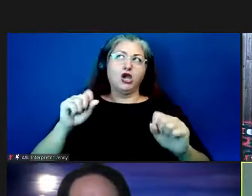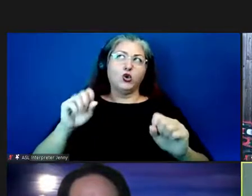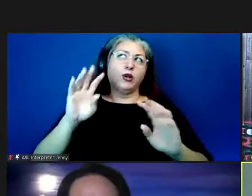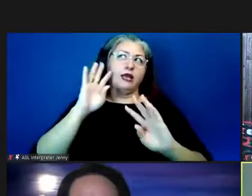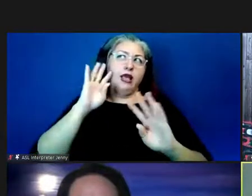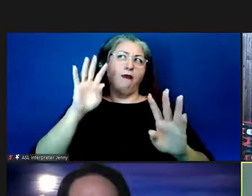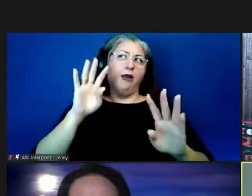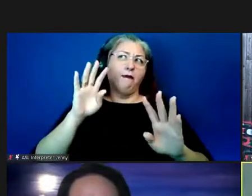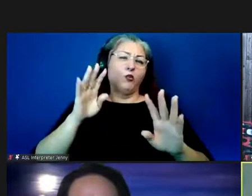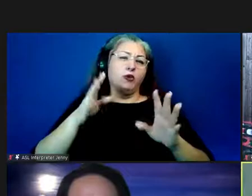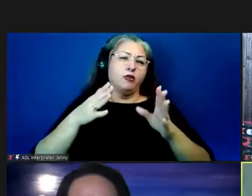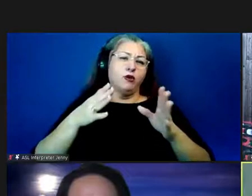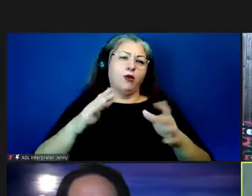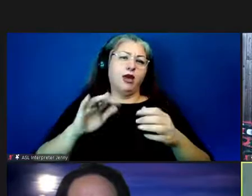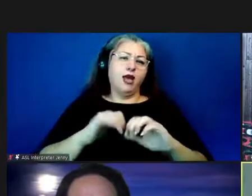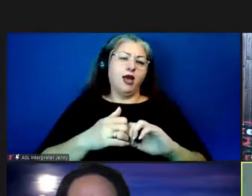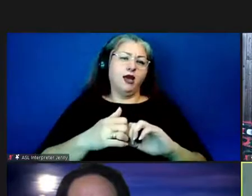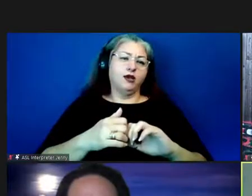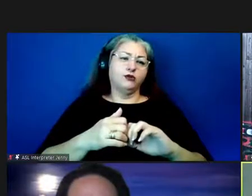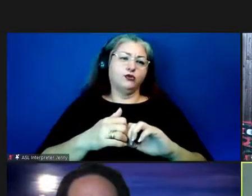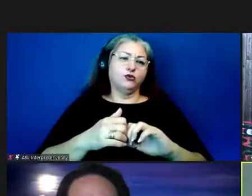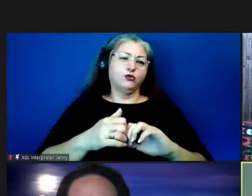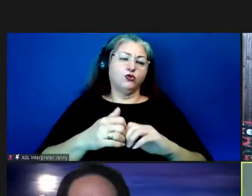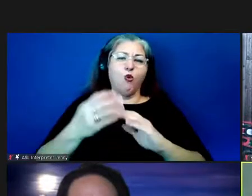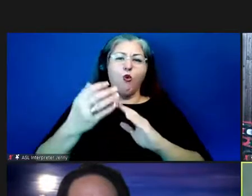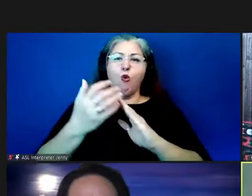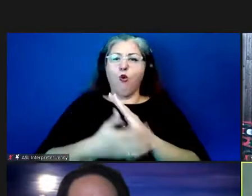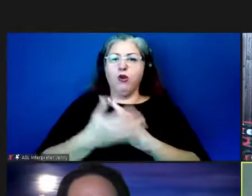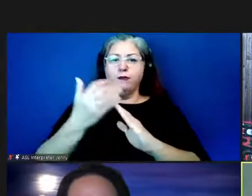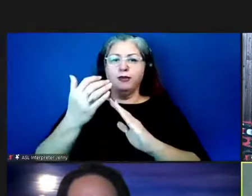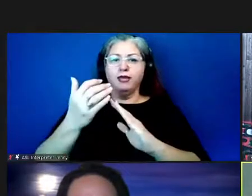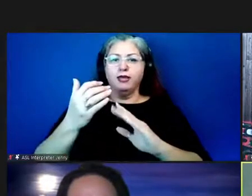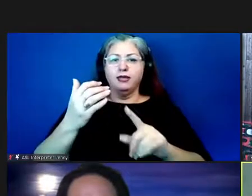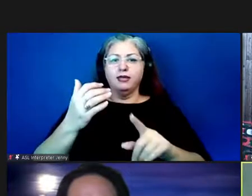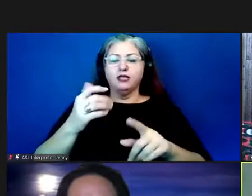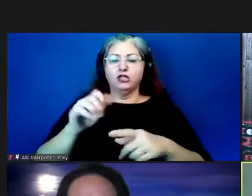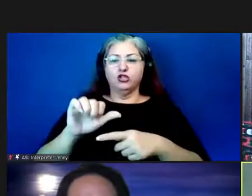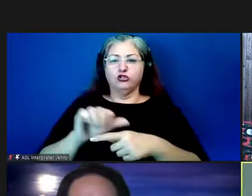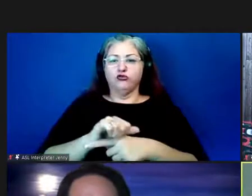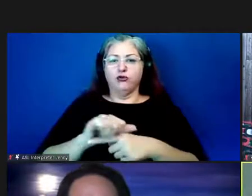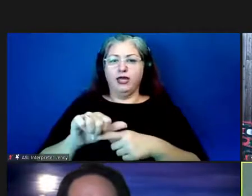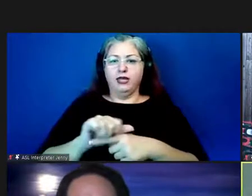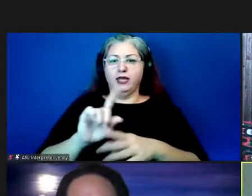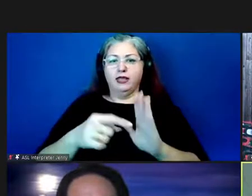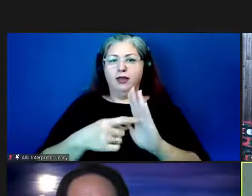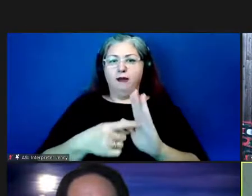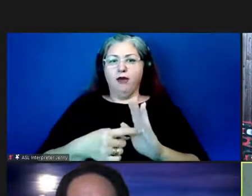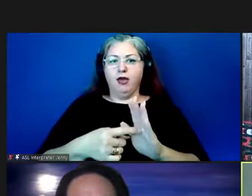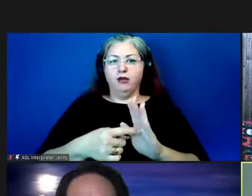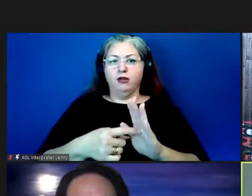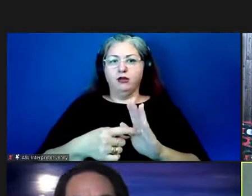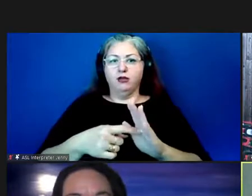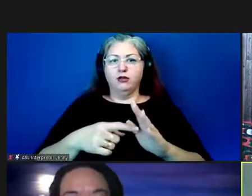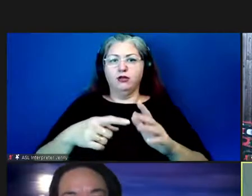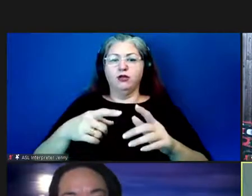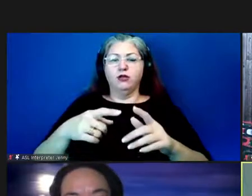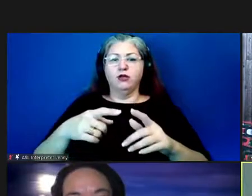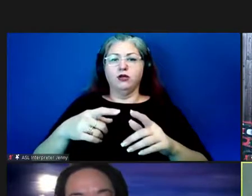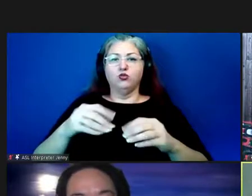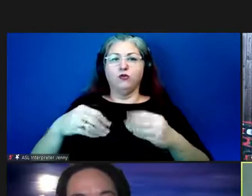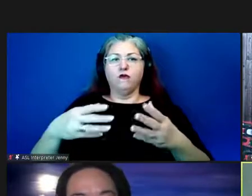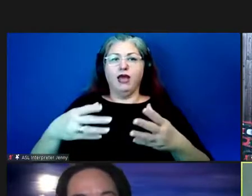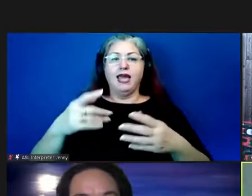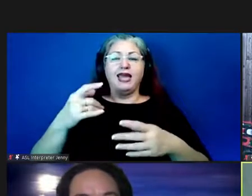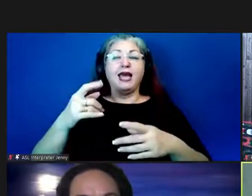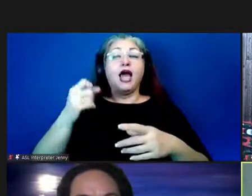with a way to um kind of automate um training a model like that um know you're provided